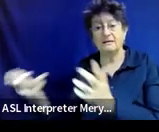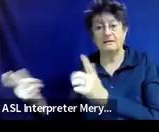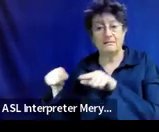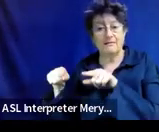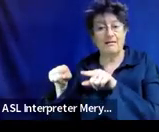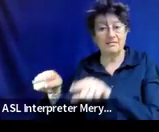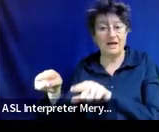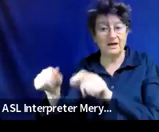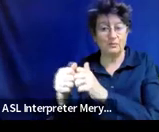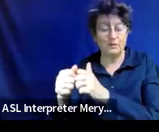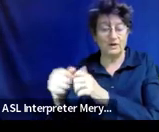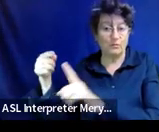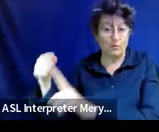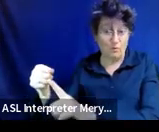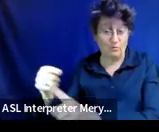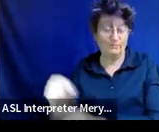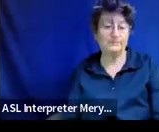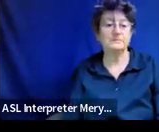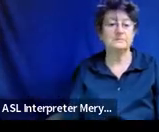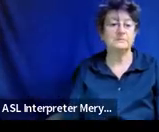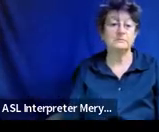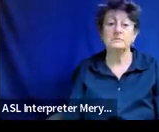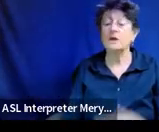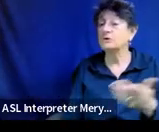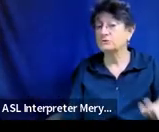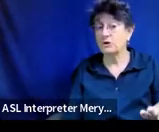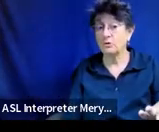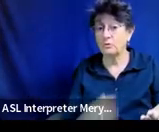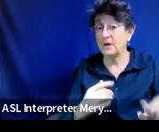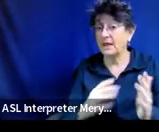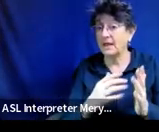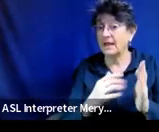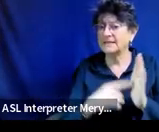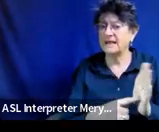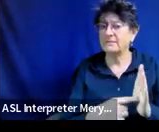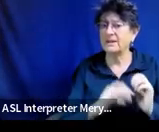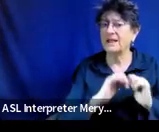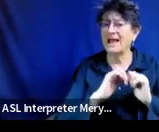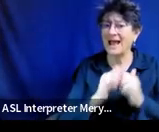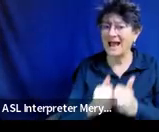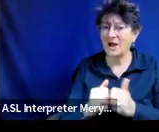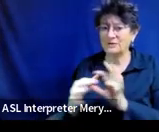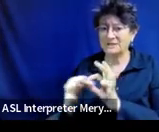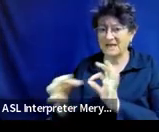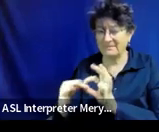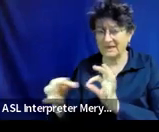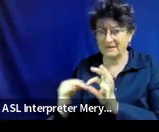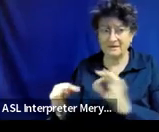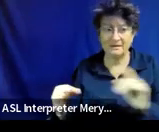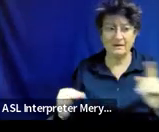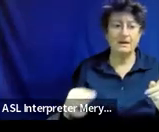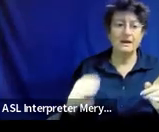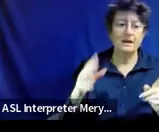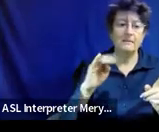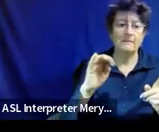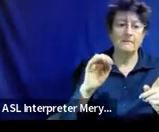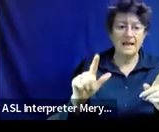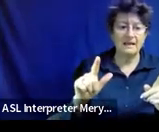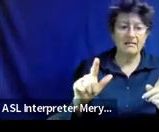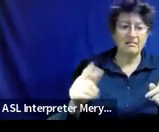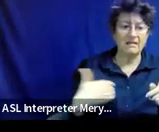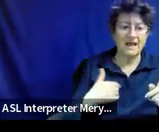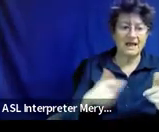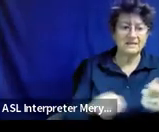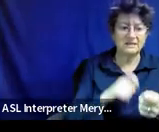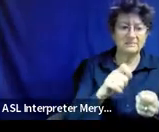um here's some more examples of what that could look like with your house statement so michael has a specific deficit